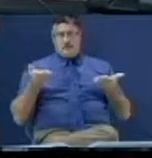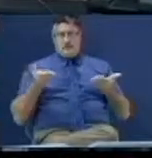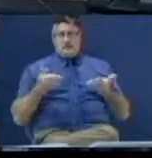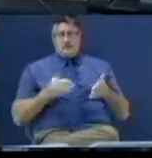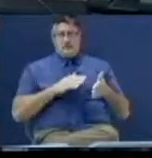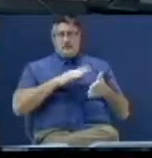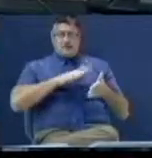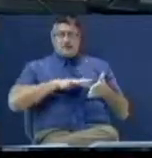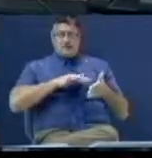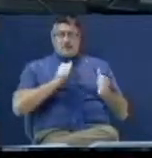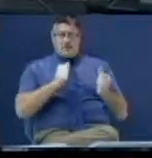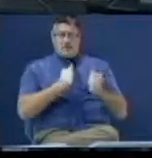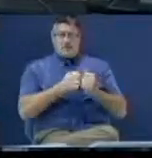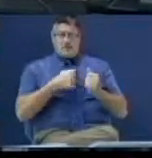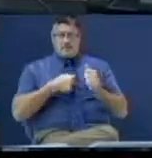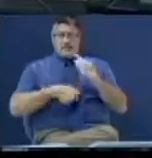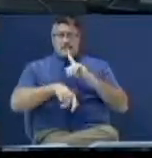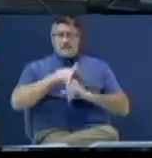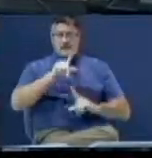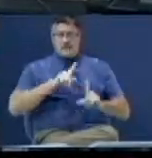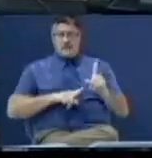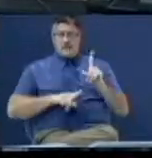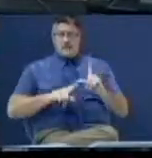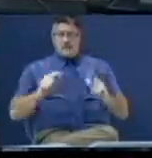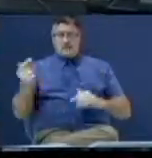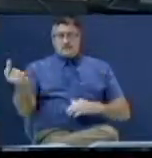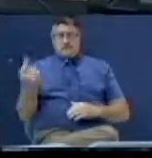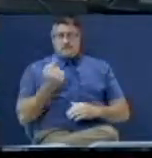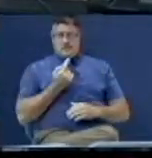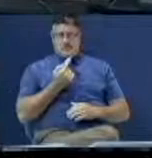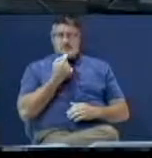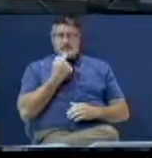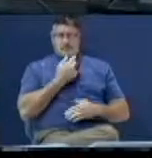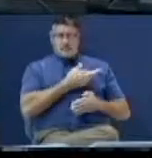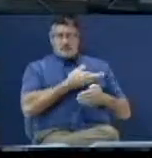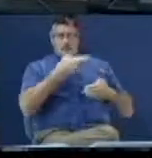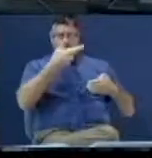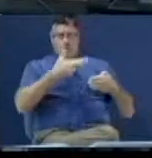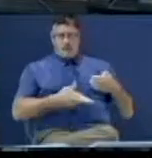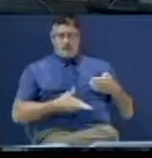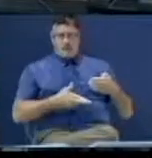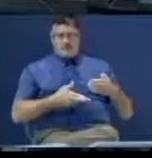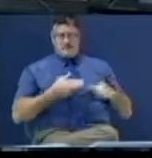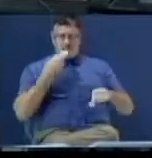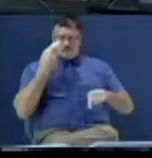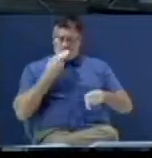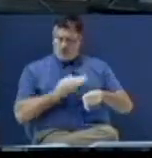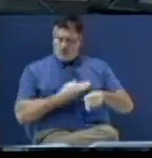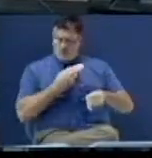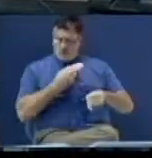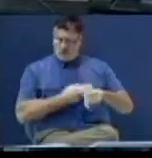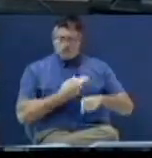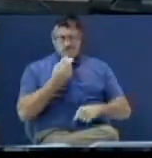a study with me. I have a lot of people that come to me and say, Revelation is the hardest book I ever read.